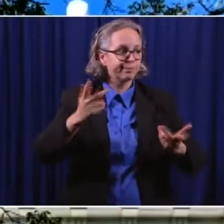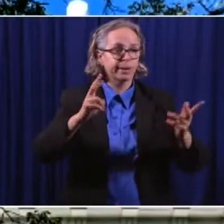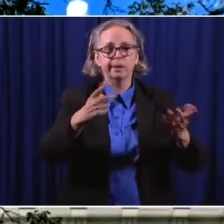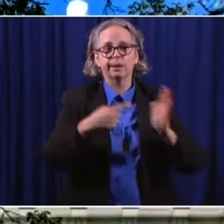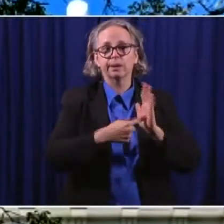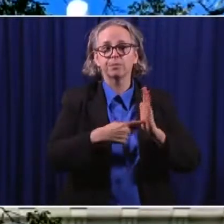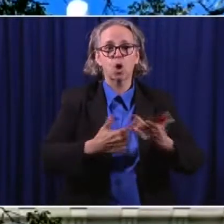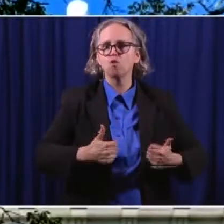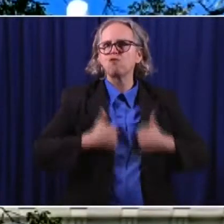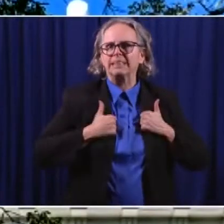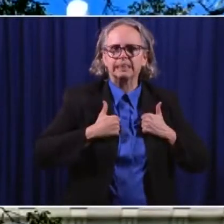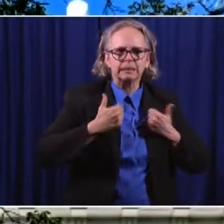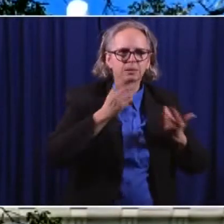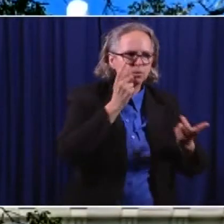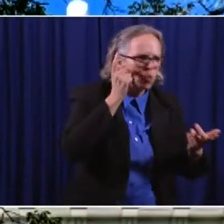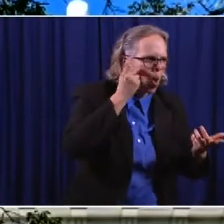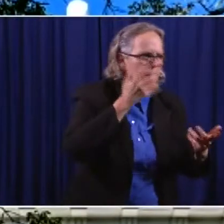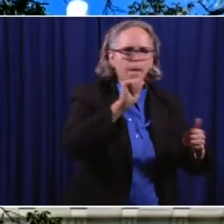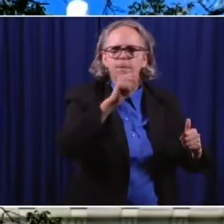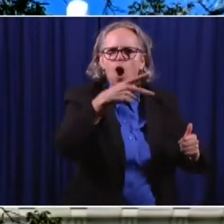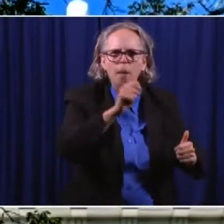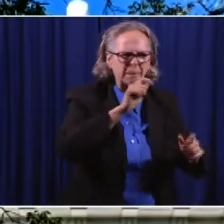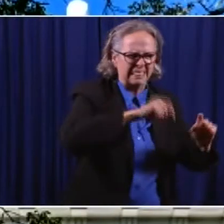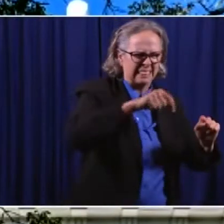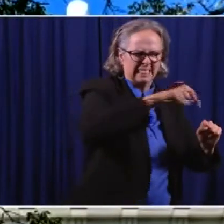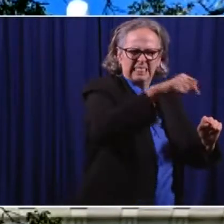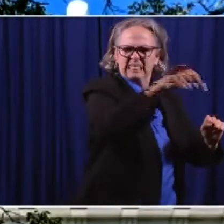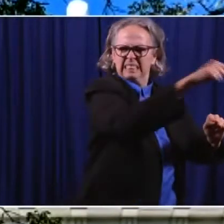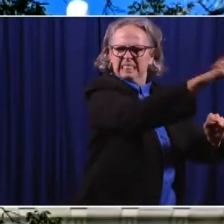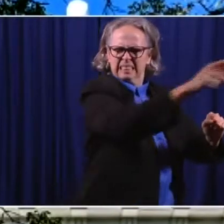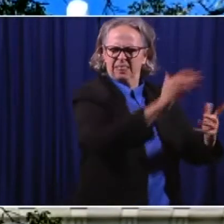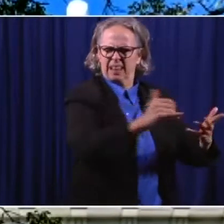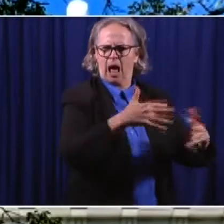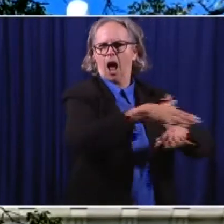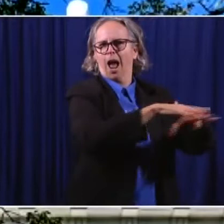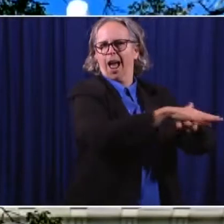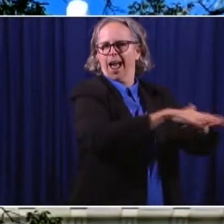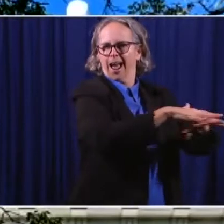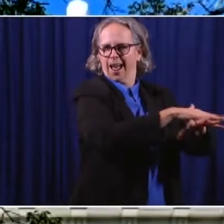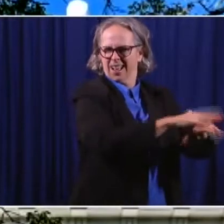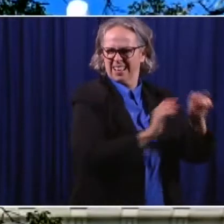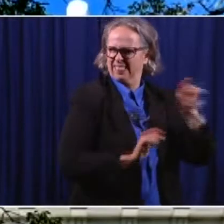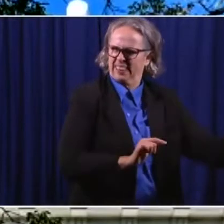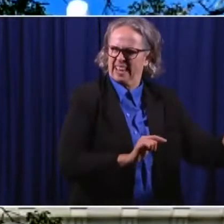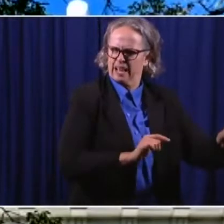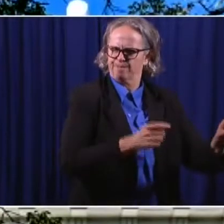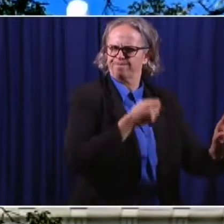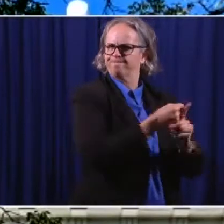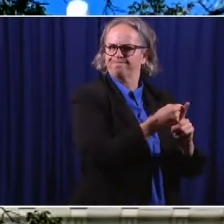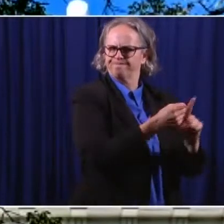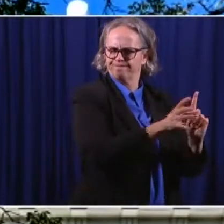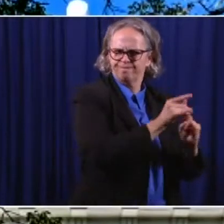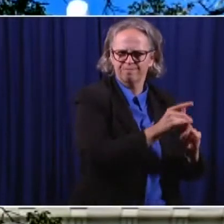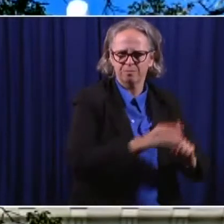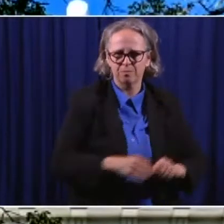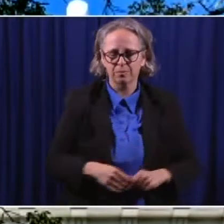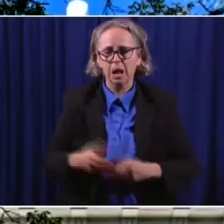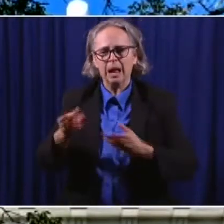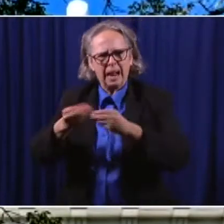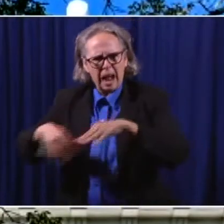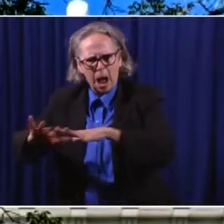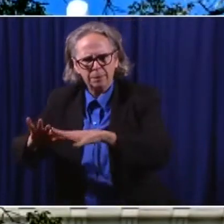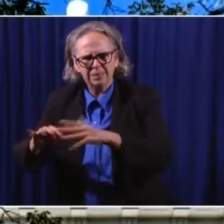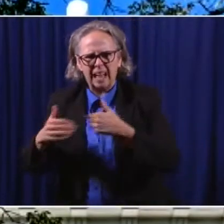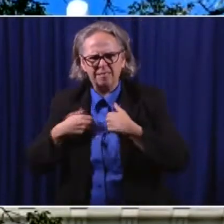driving our challenges. We have about 60 houses adjacent to campus that anywhere from